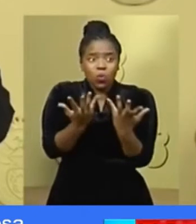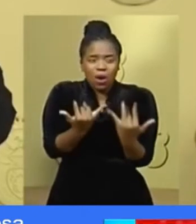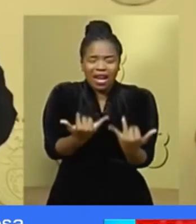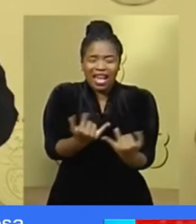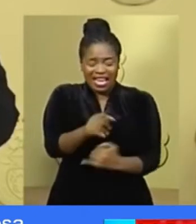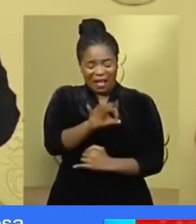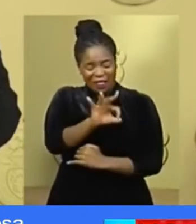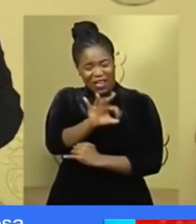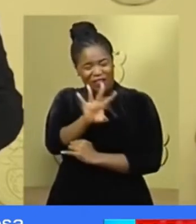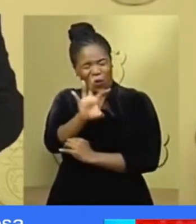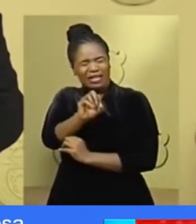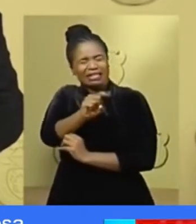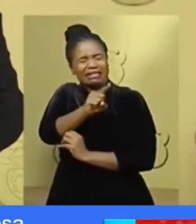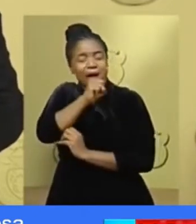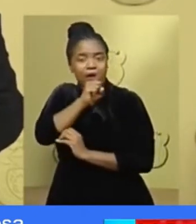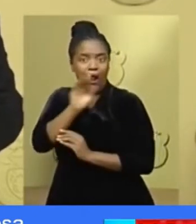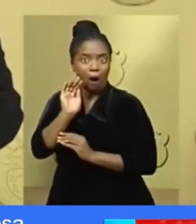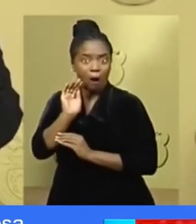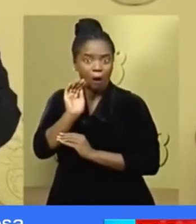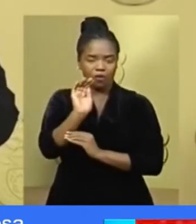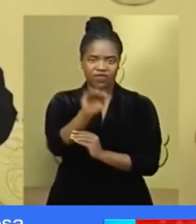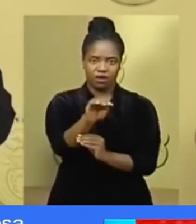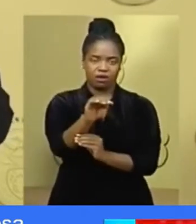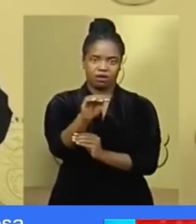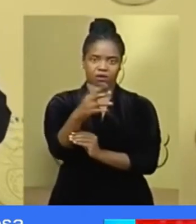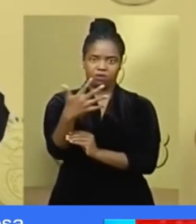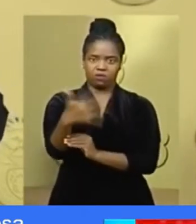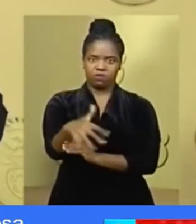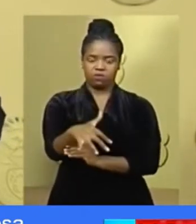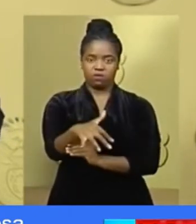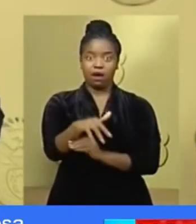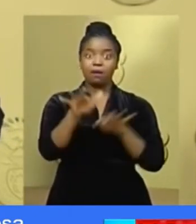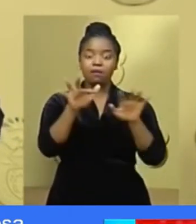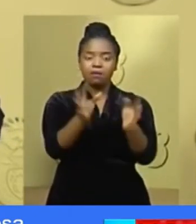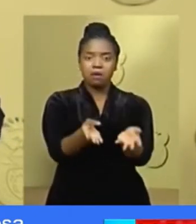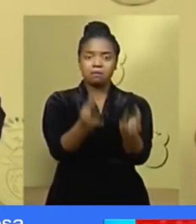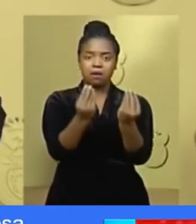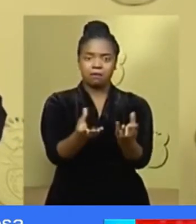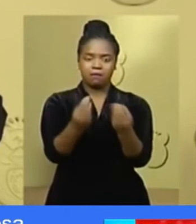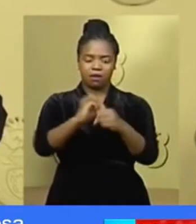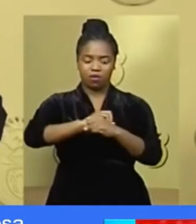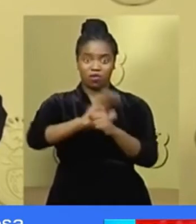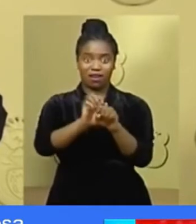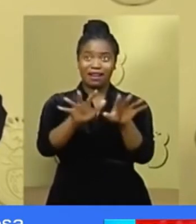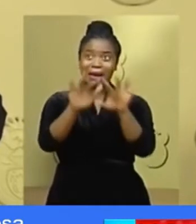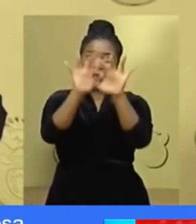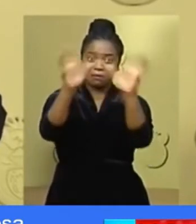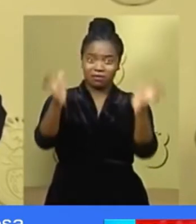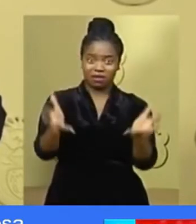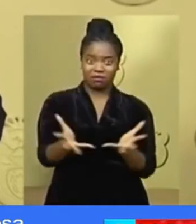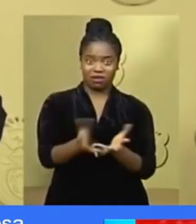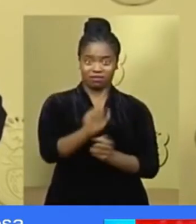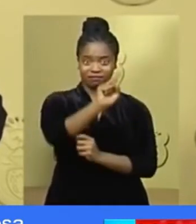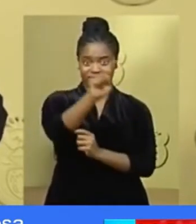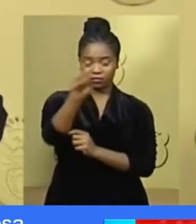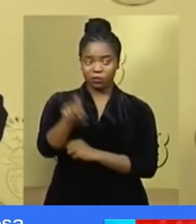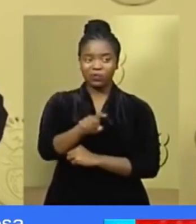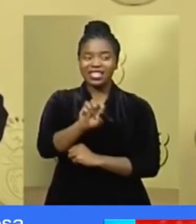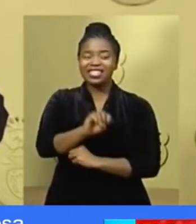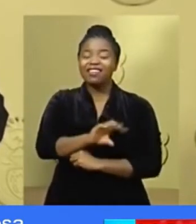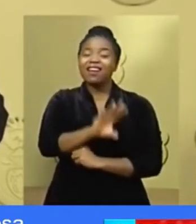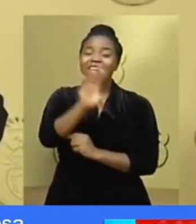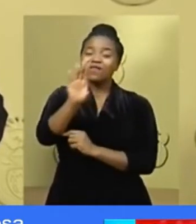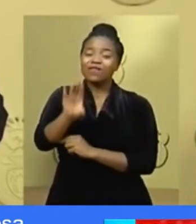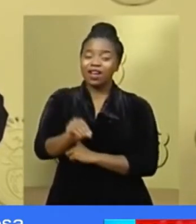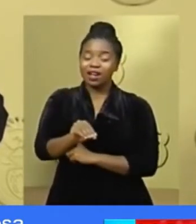there are over 340,000 confirmed cases across the world. In South Africa,